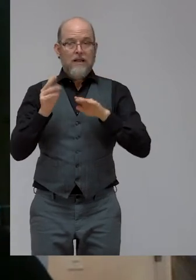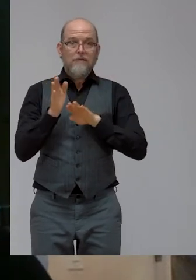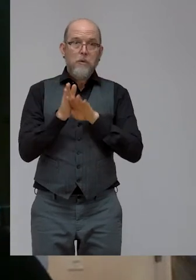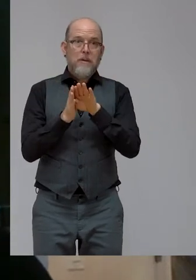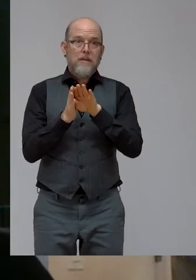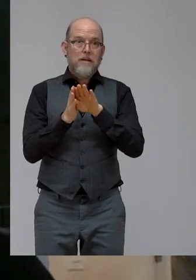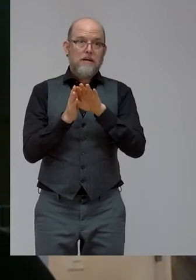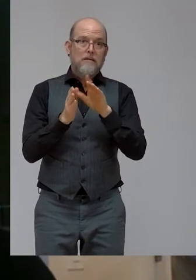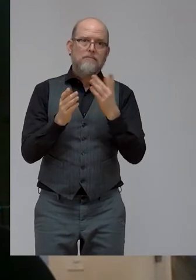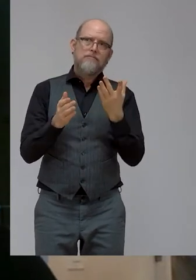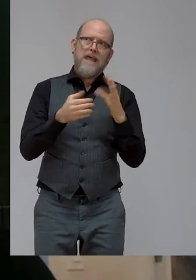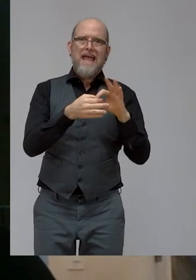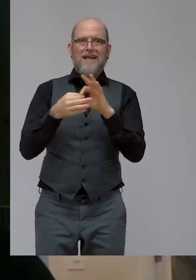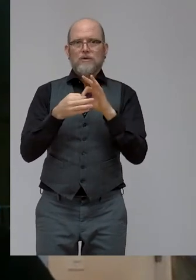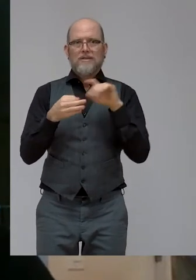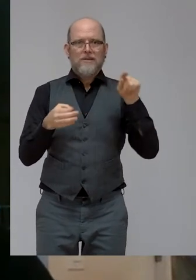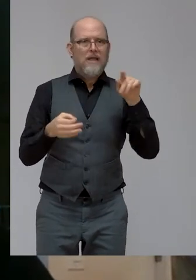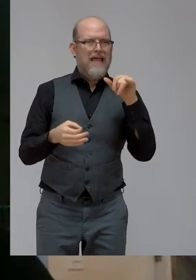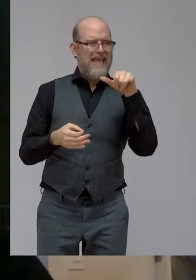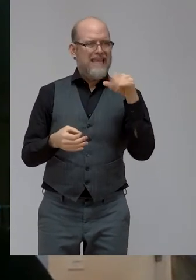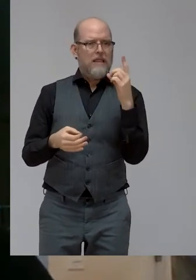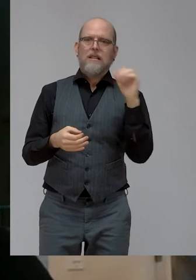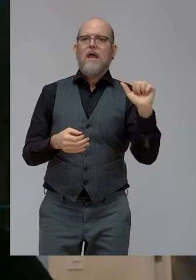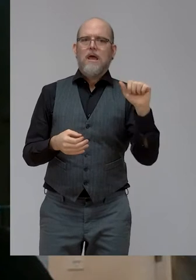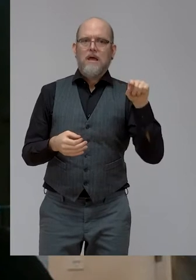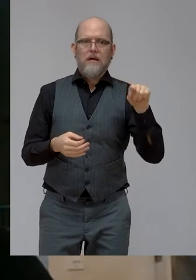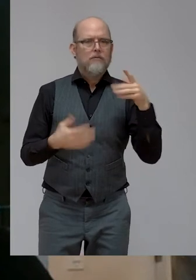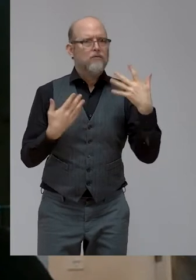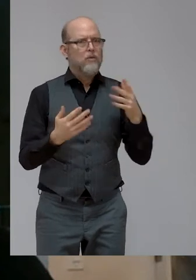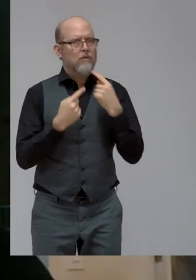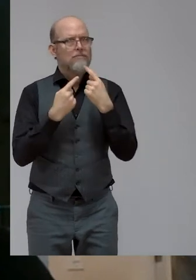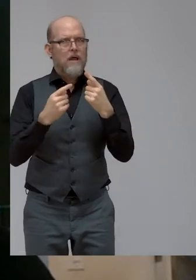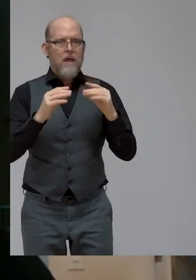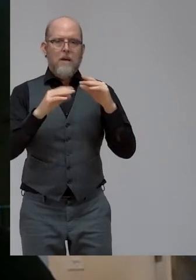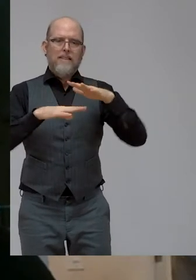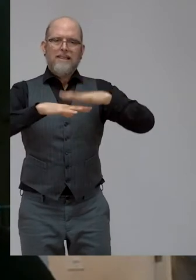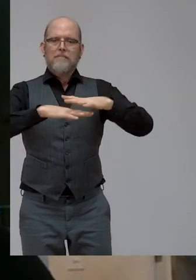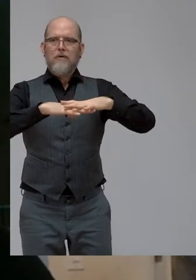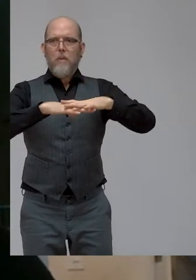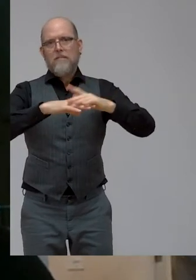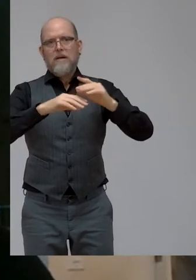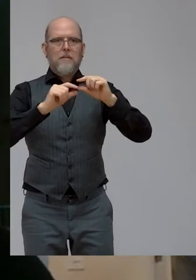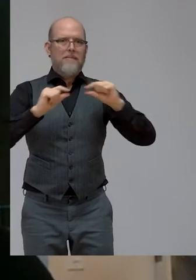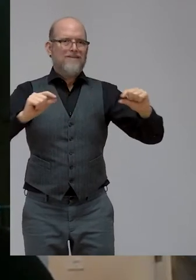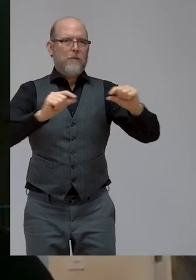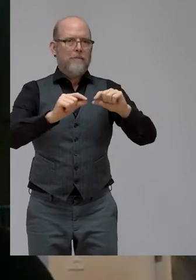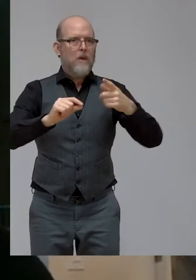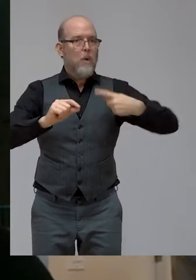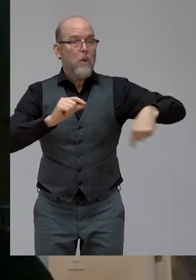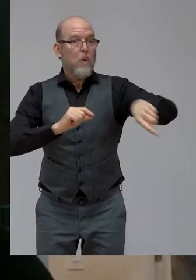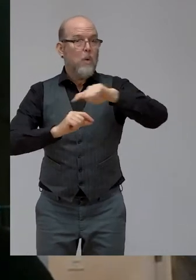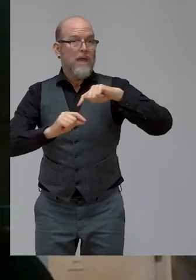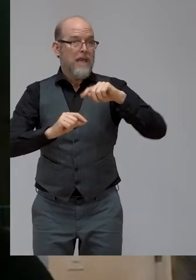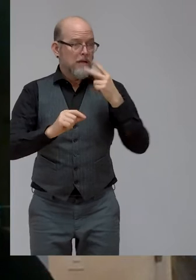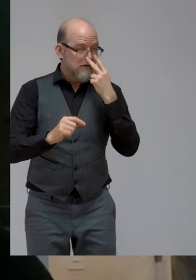financing package, which is essentially a fund for the world's poorest countries. Each of these instruments present